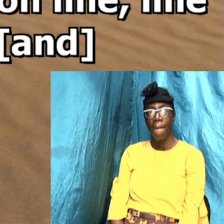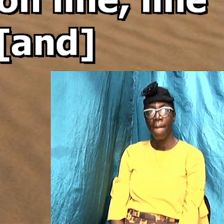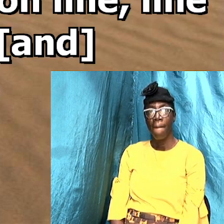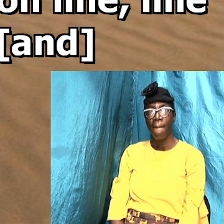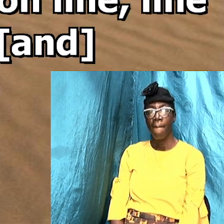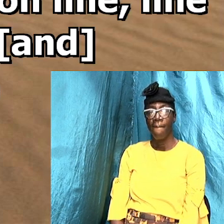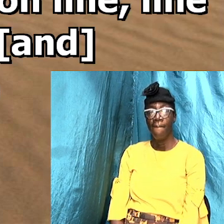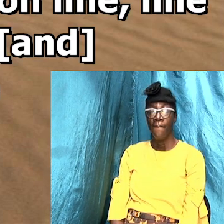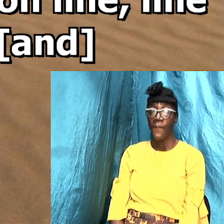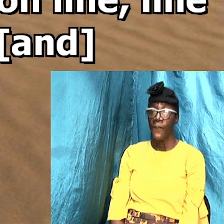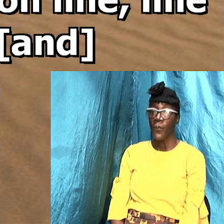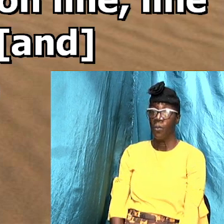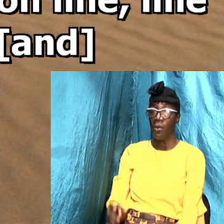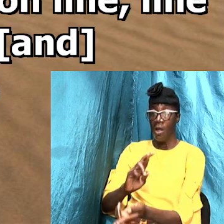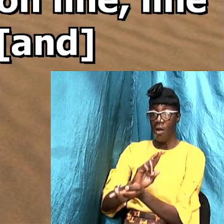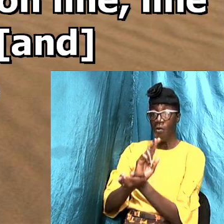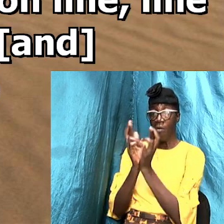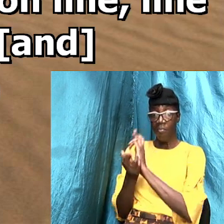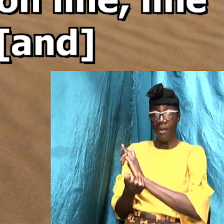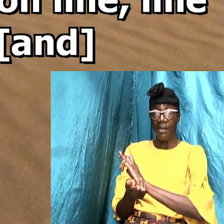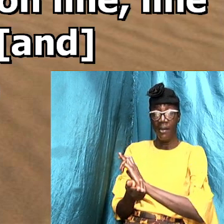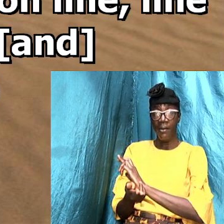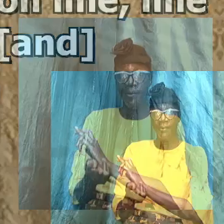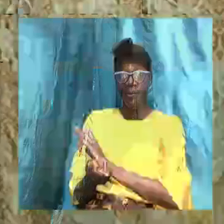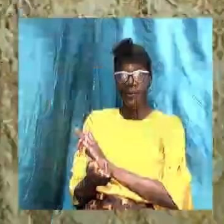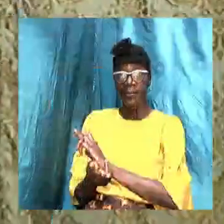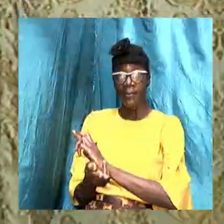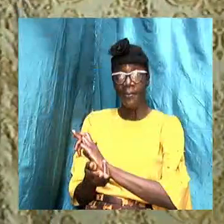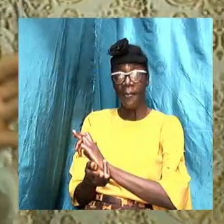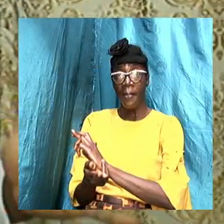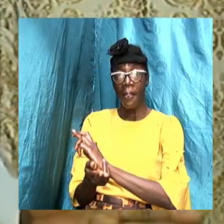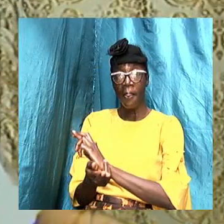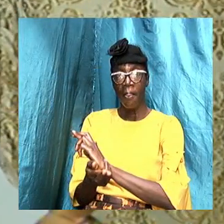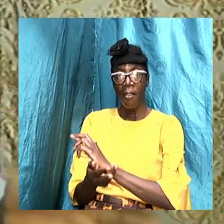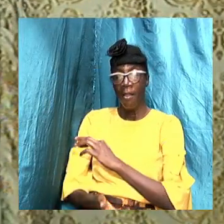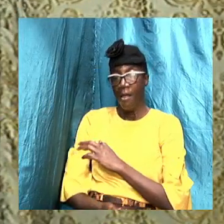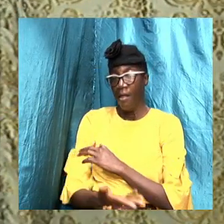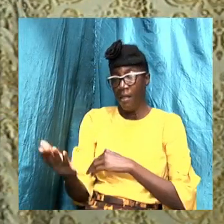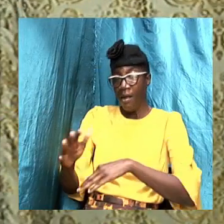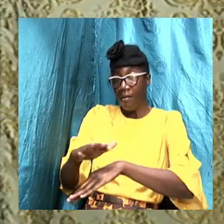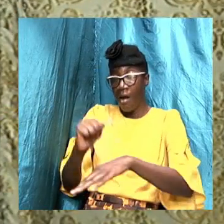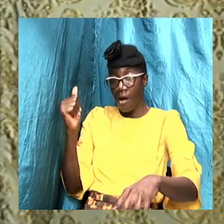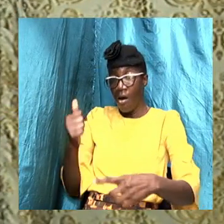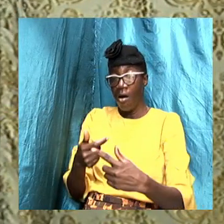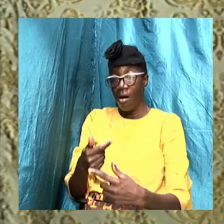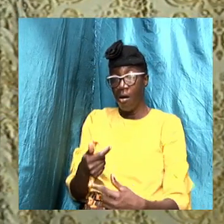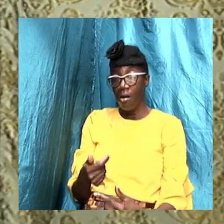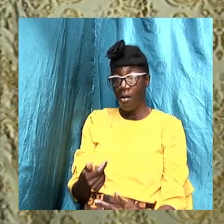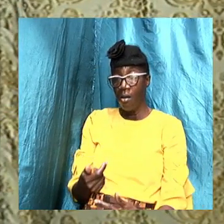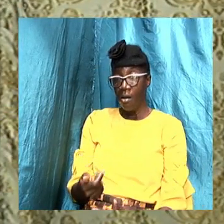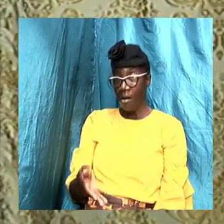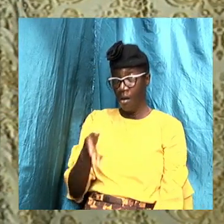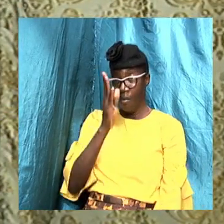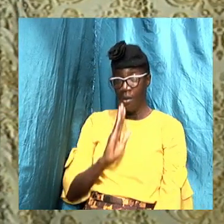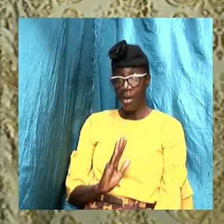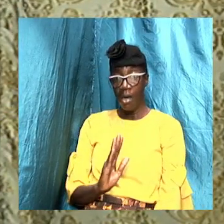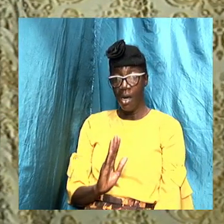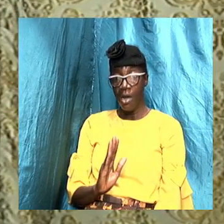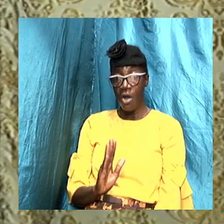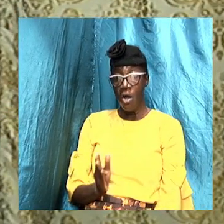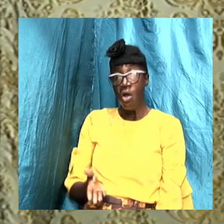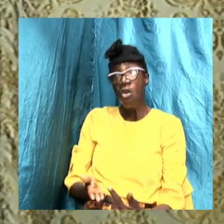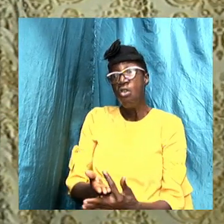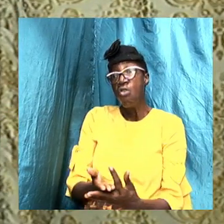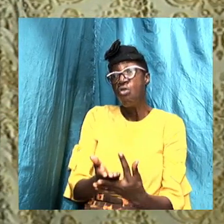So we said that repentance, there was a call from God throughout